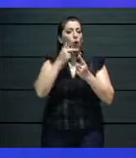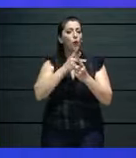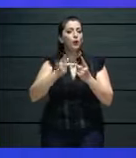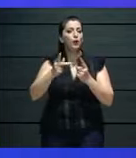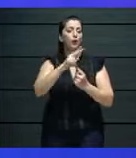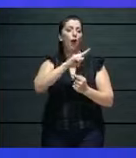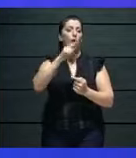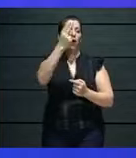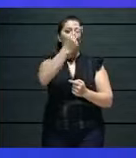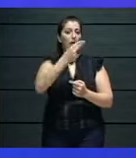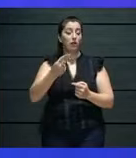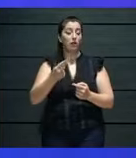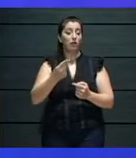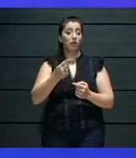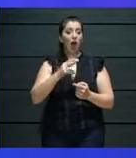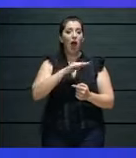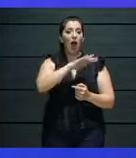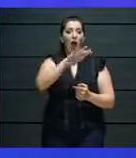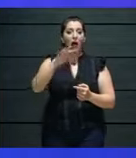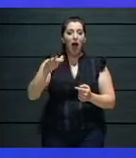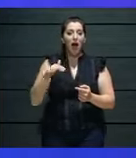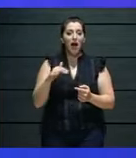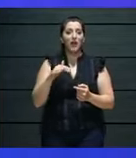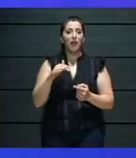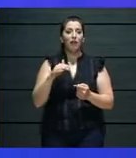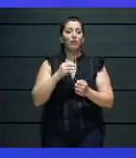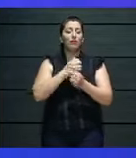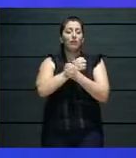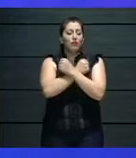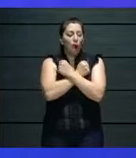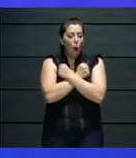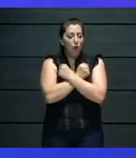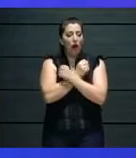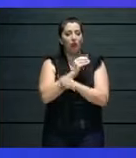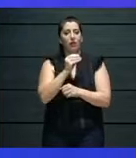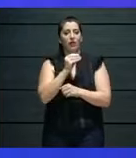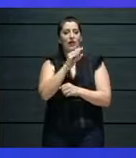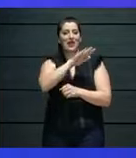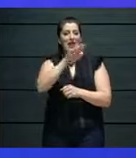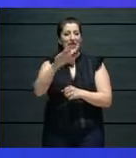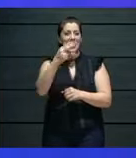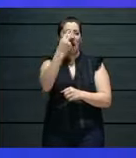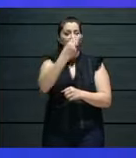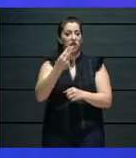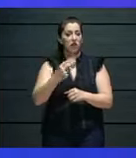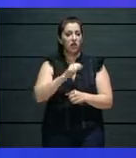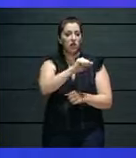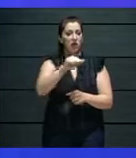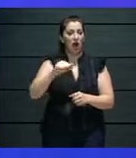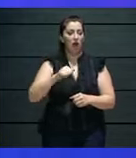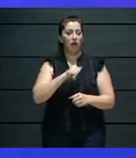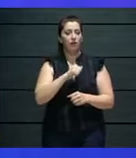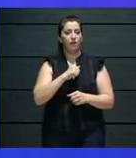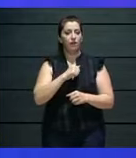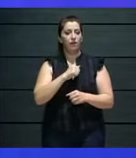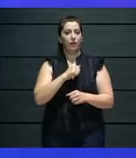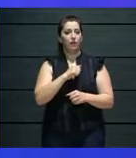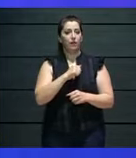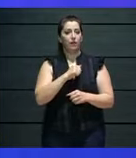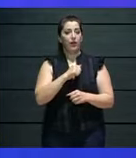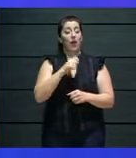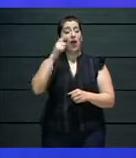We are aware of some of them, especially the professional sector of the artistic community, having